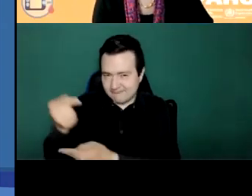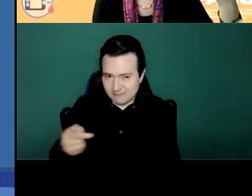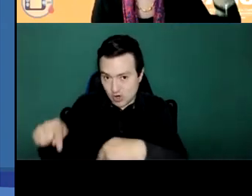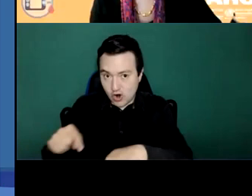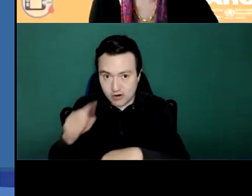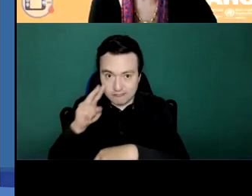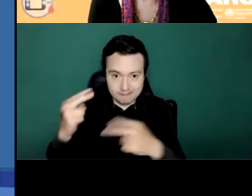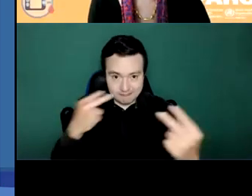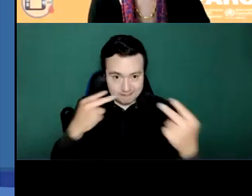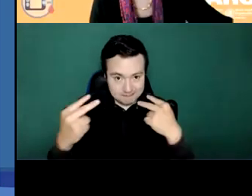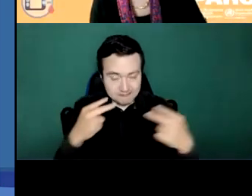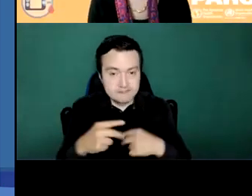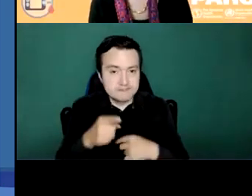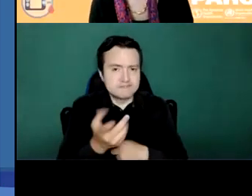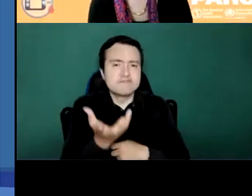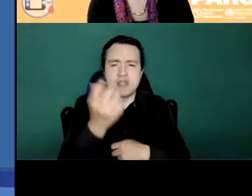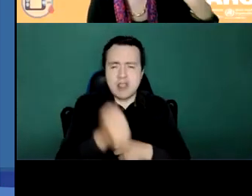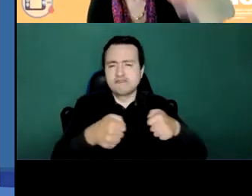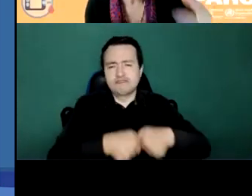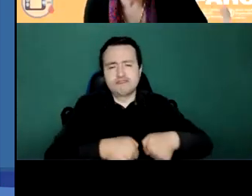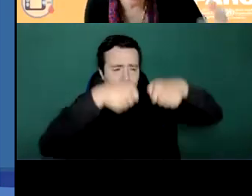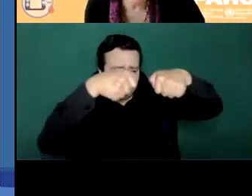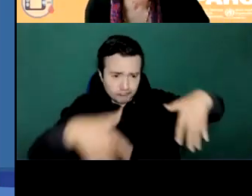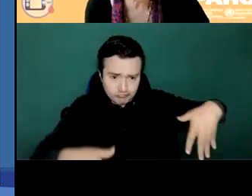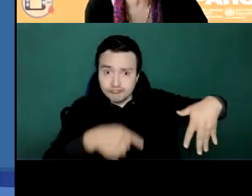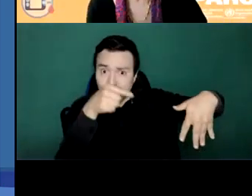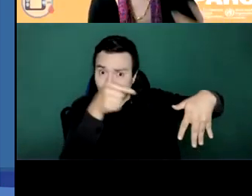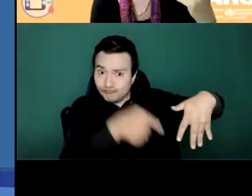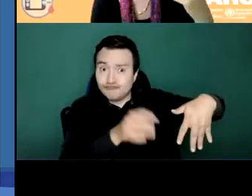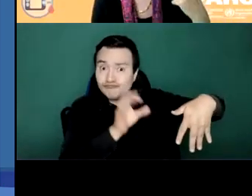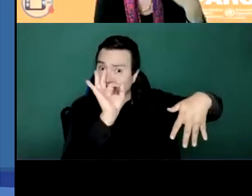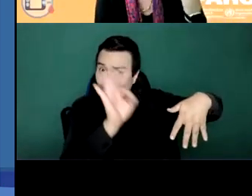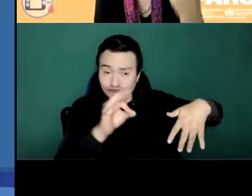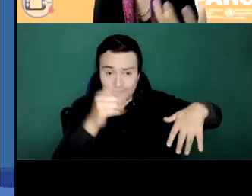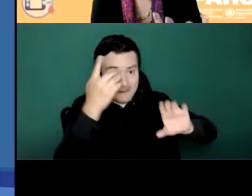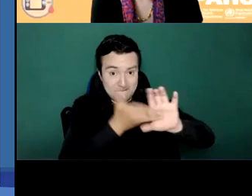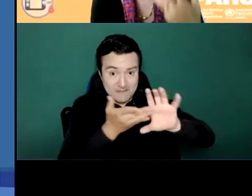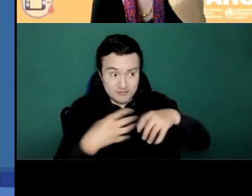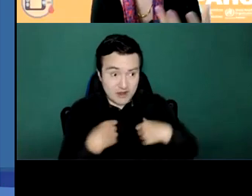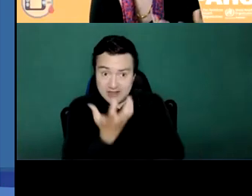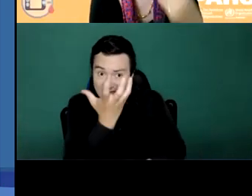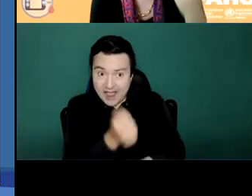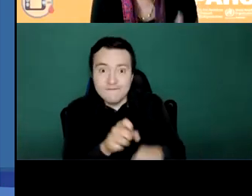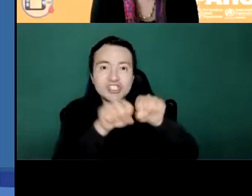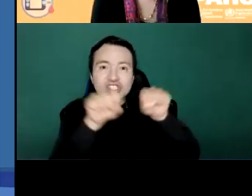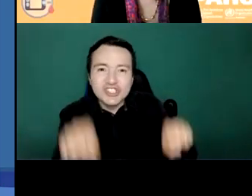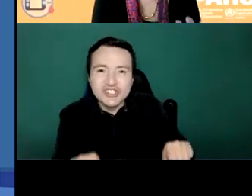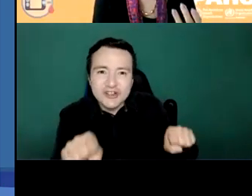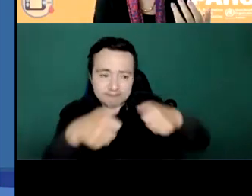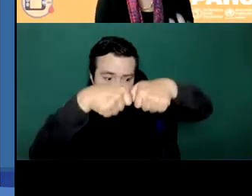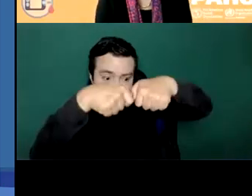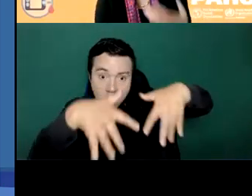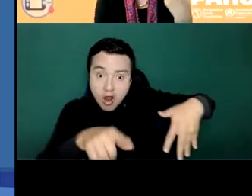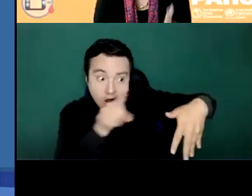if you have a health care system, it is much better than if we don't have that. We need to build these